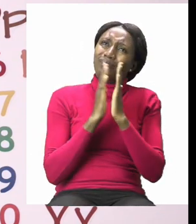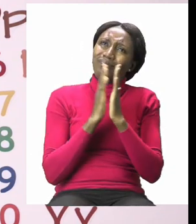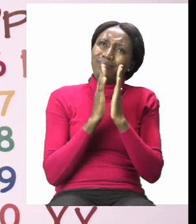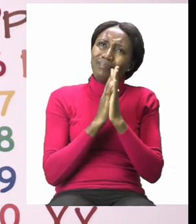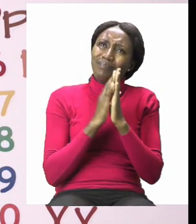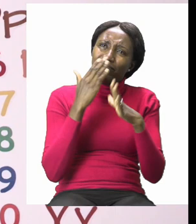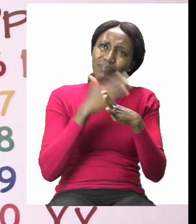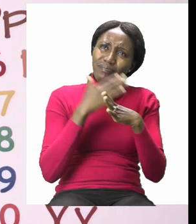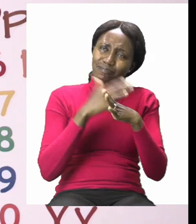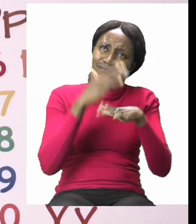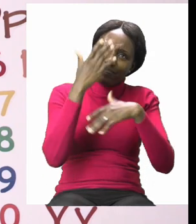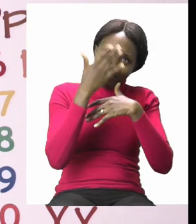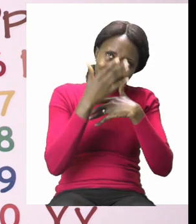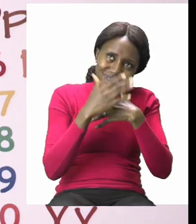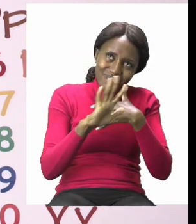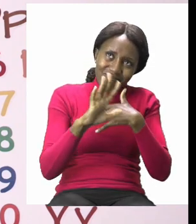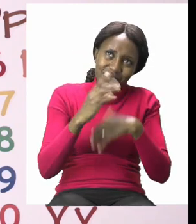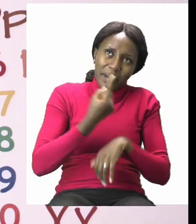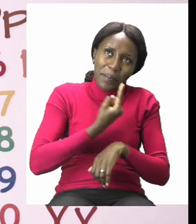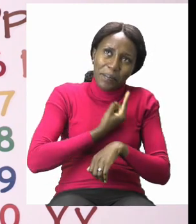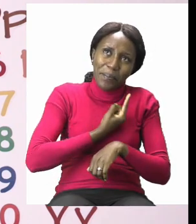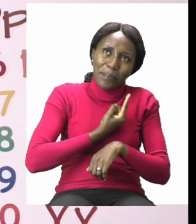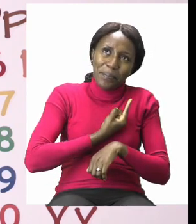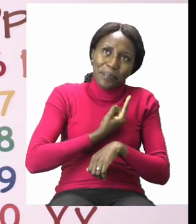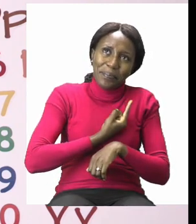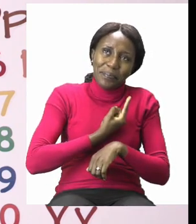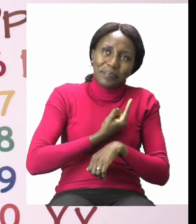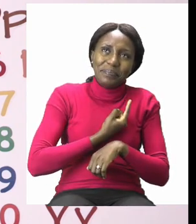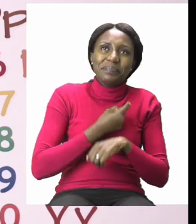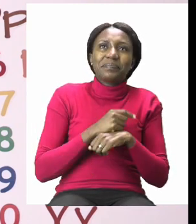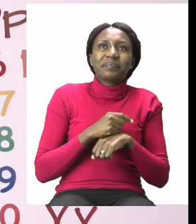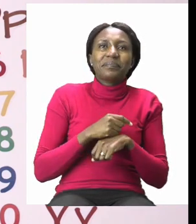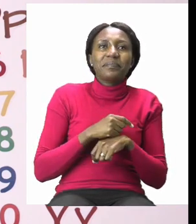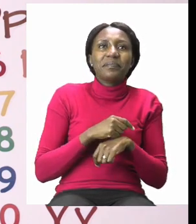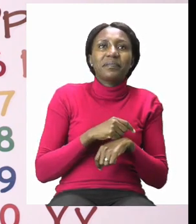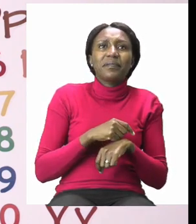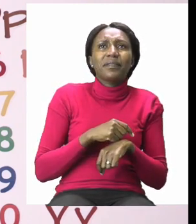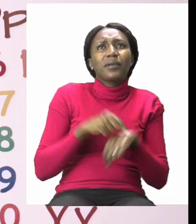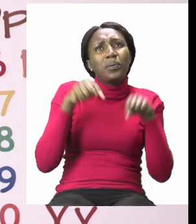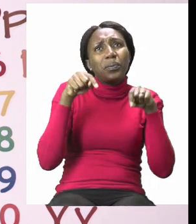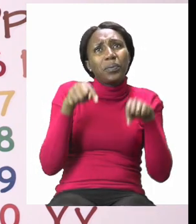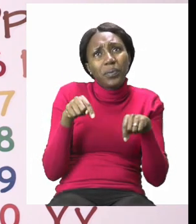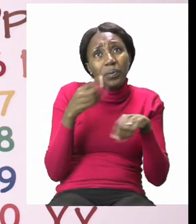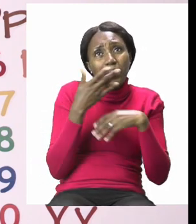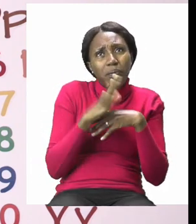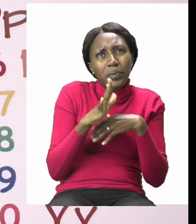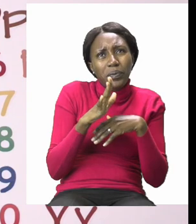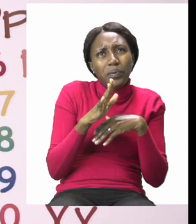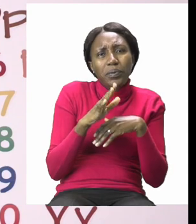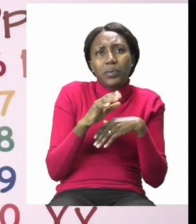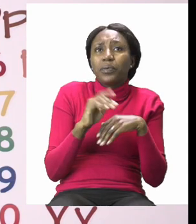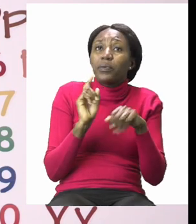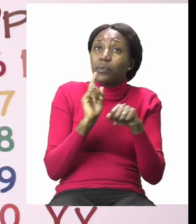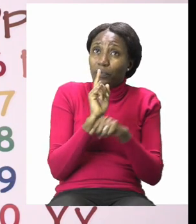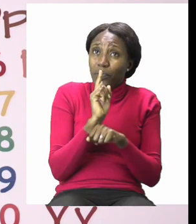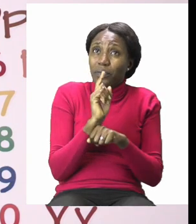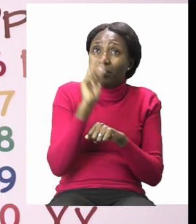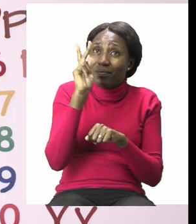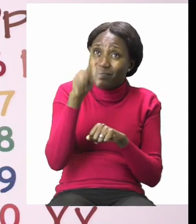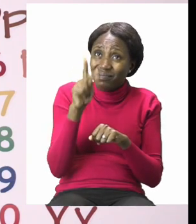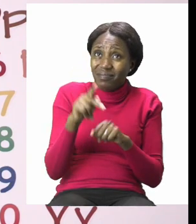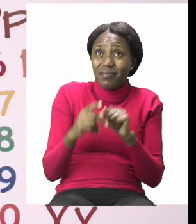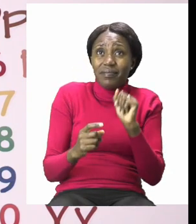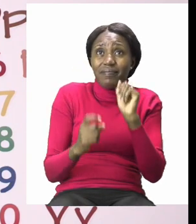yourself. So now that we're done with our lesson it's important for us to sanitize. Do you remember how we